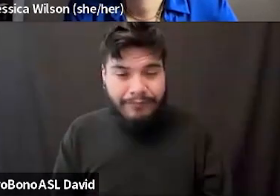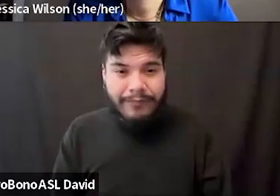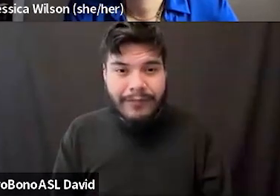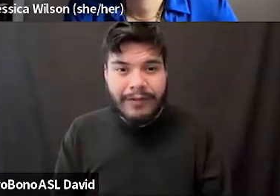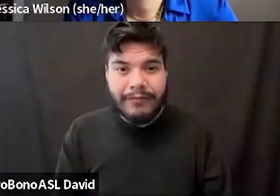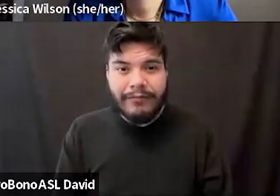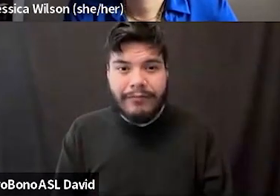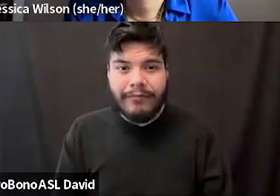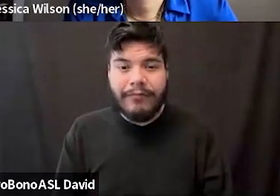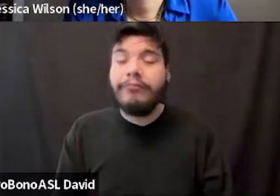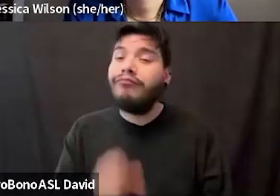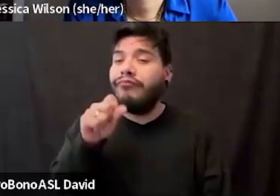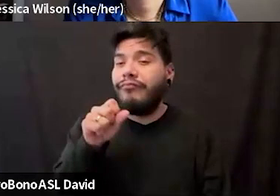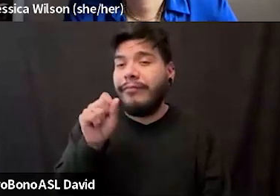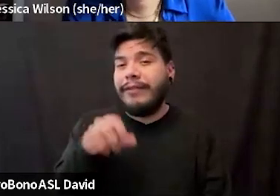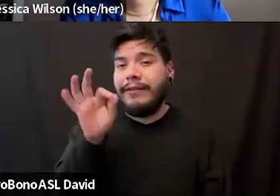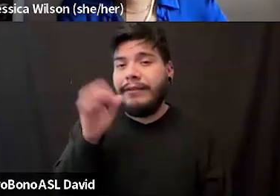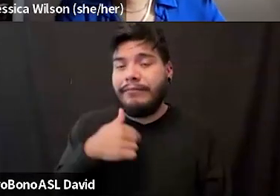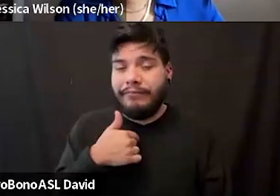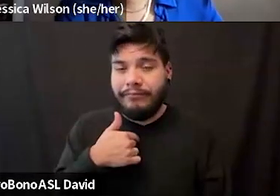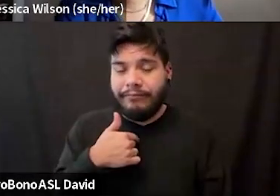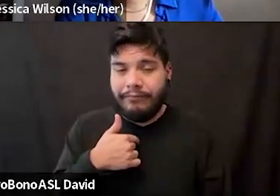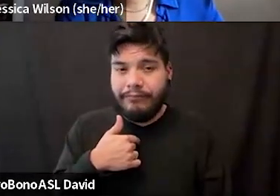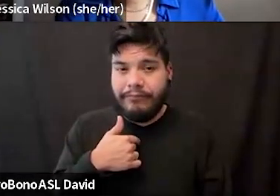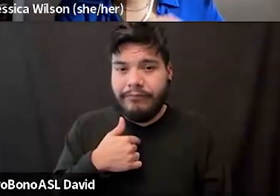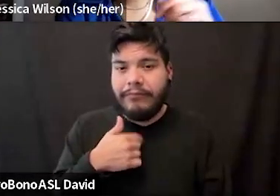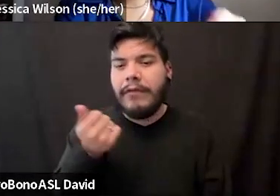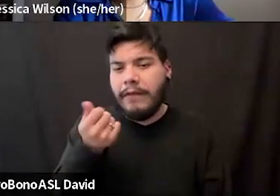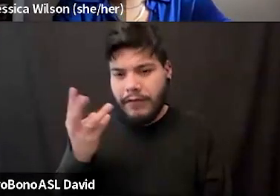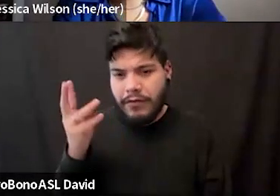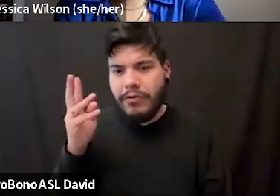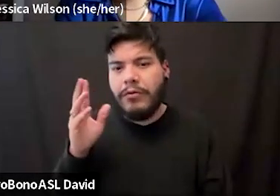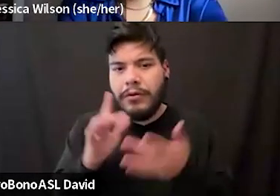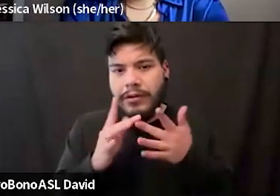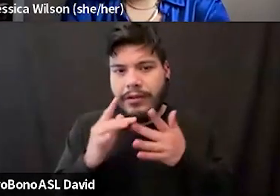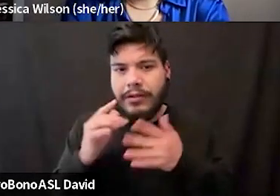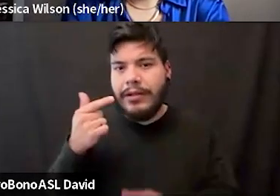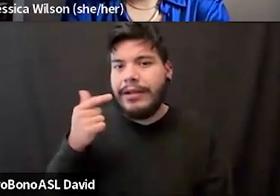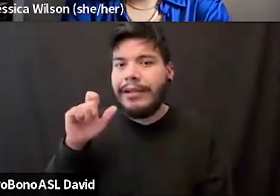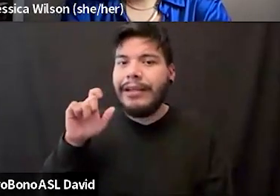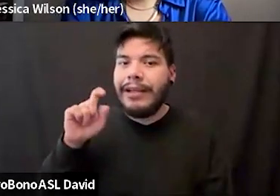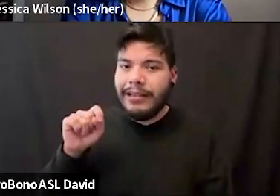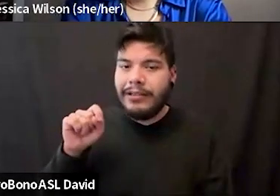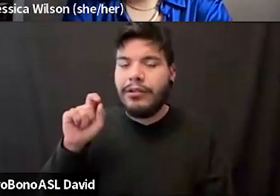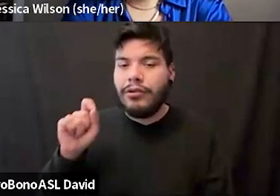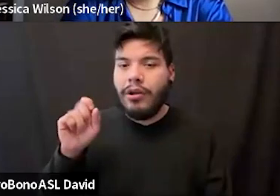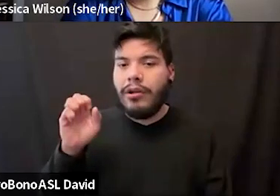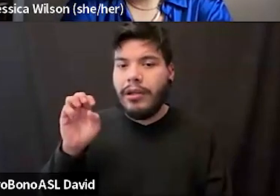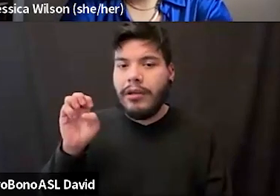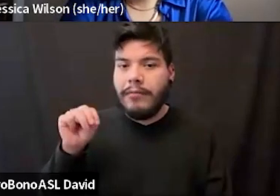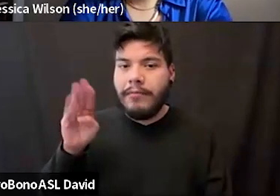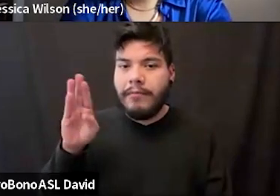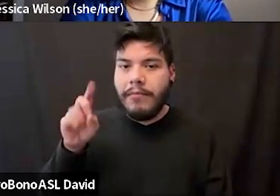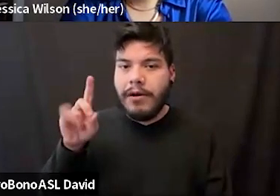Yeah, you can find me, um, at a couple of places online, get.embodied on Instagram,